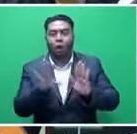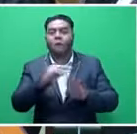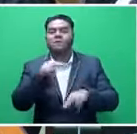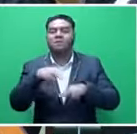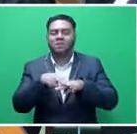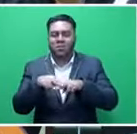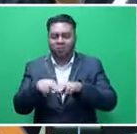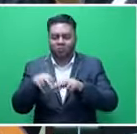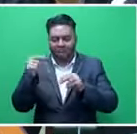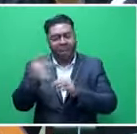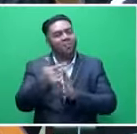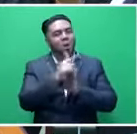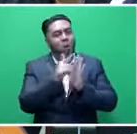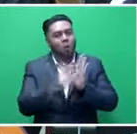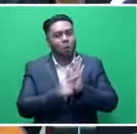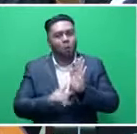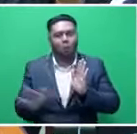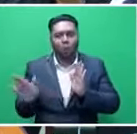and the law.